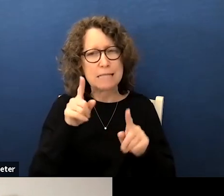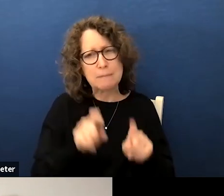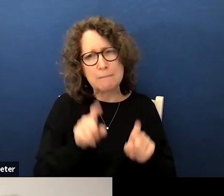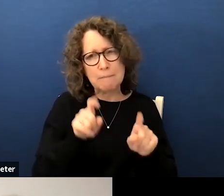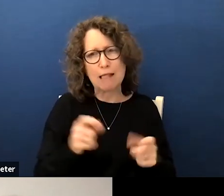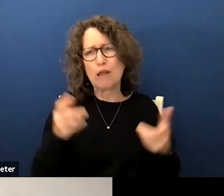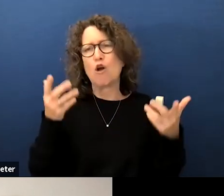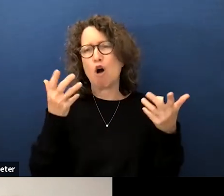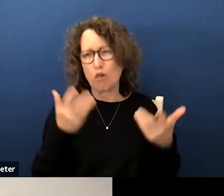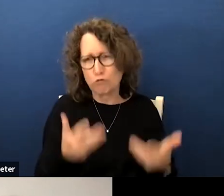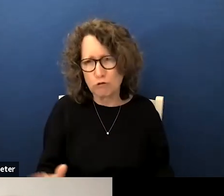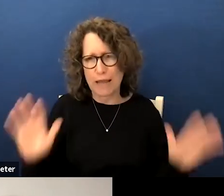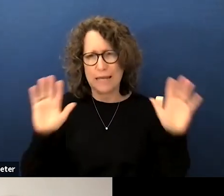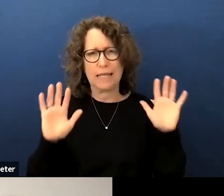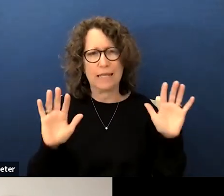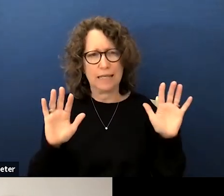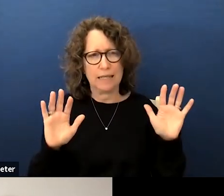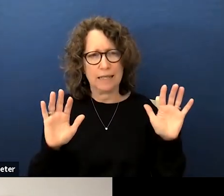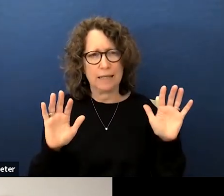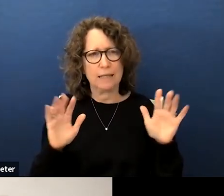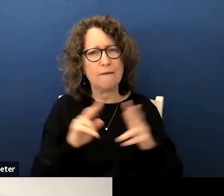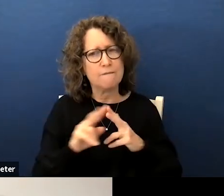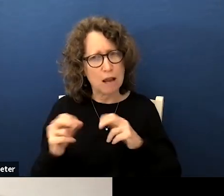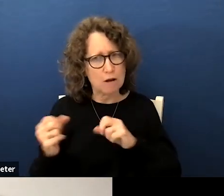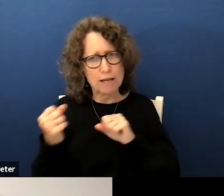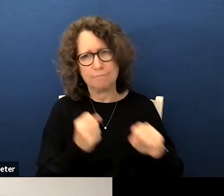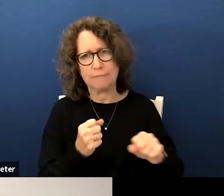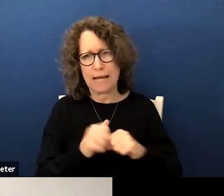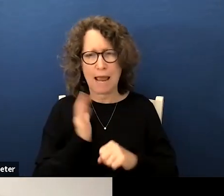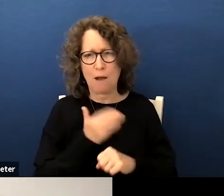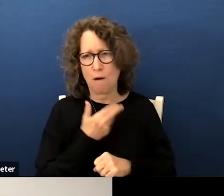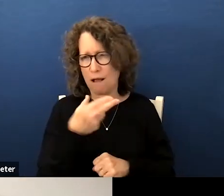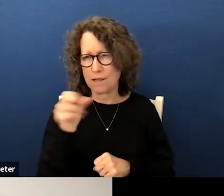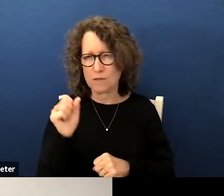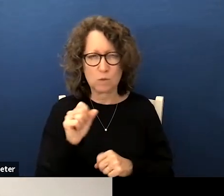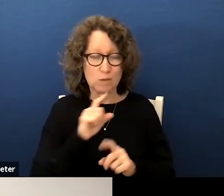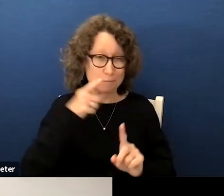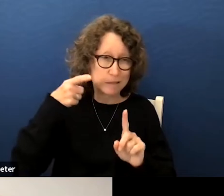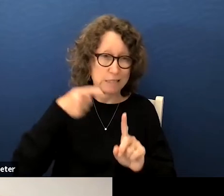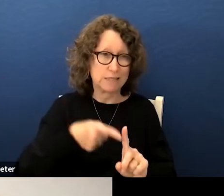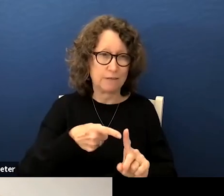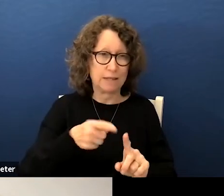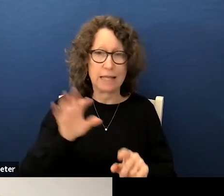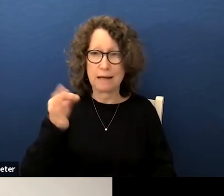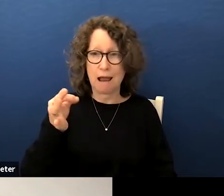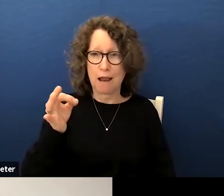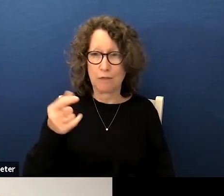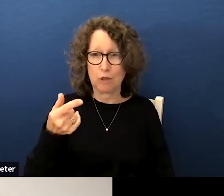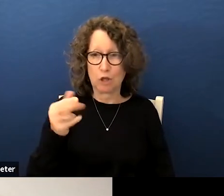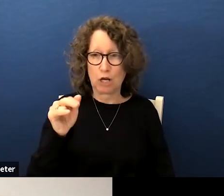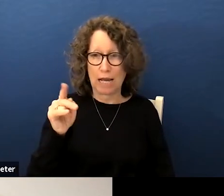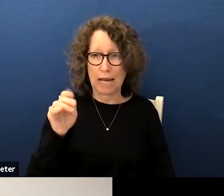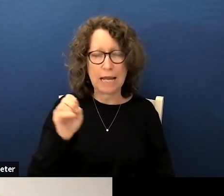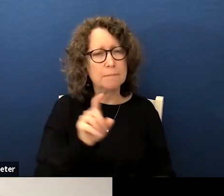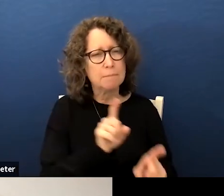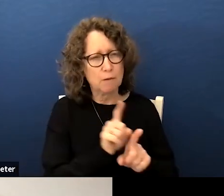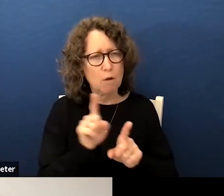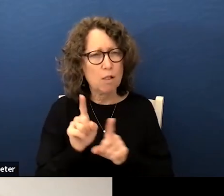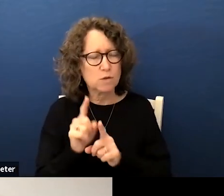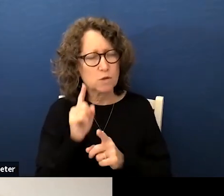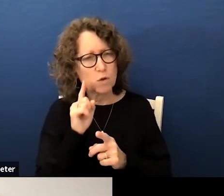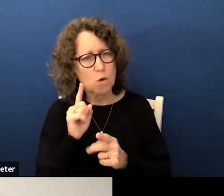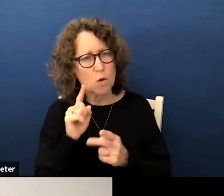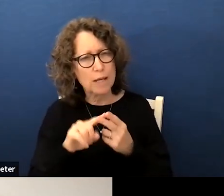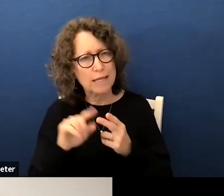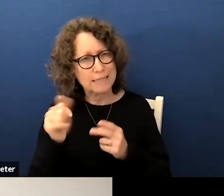already fairly robustly in our high schools specifically in ninth grade but also to some